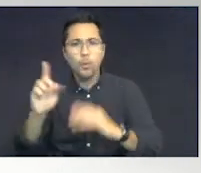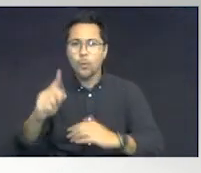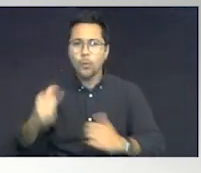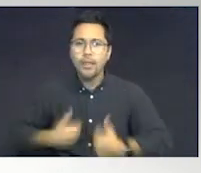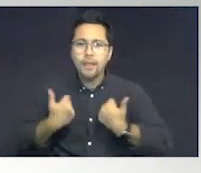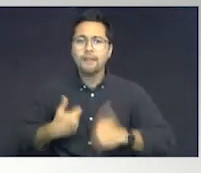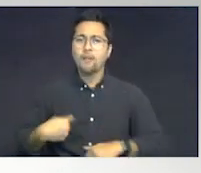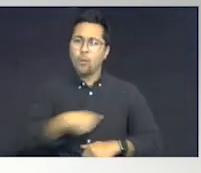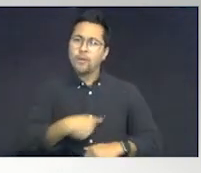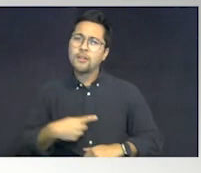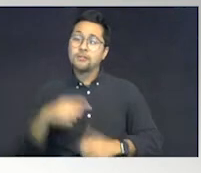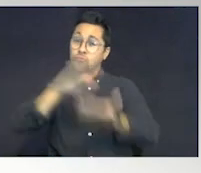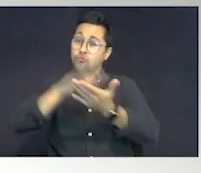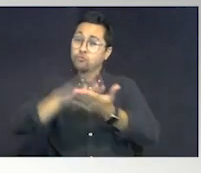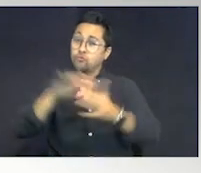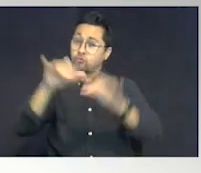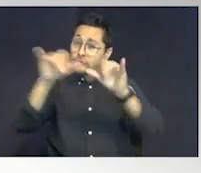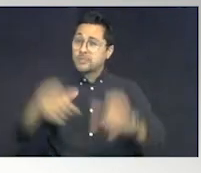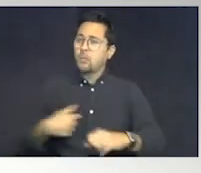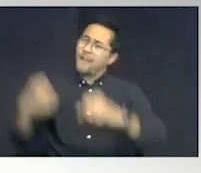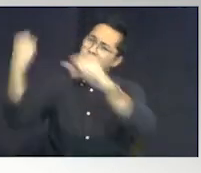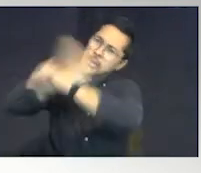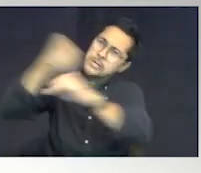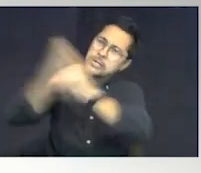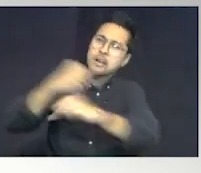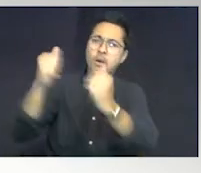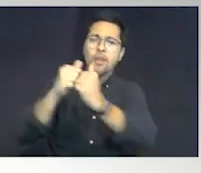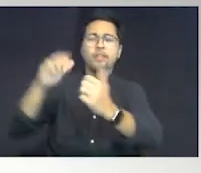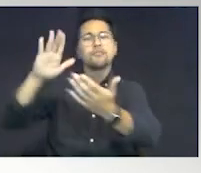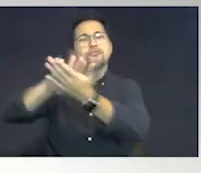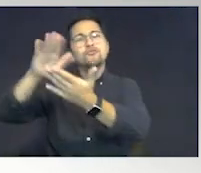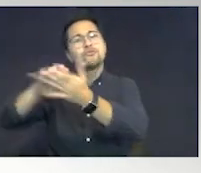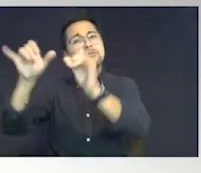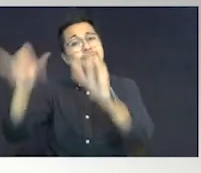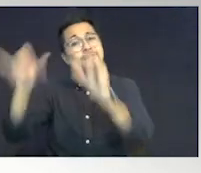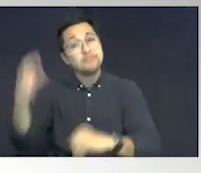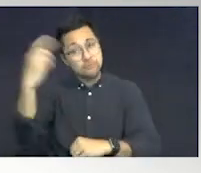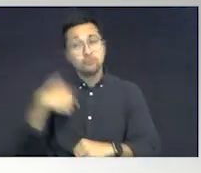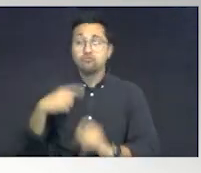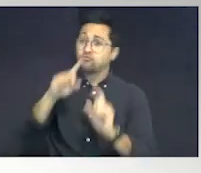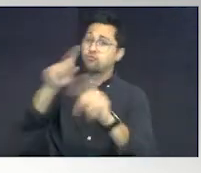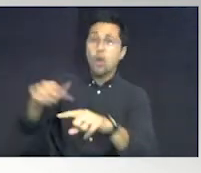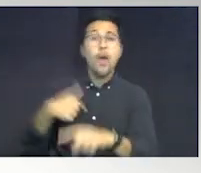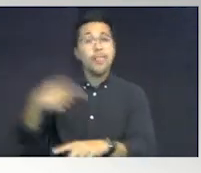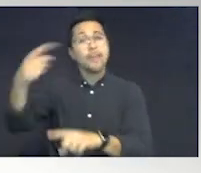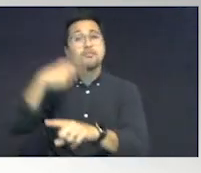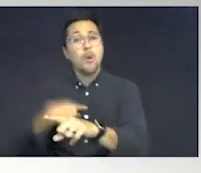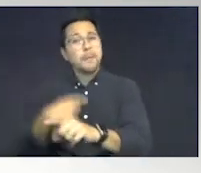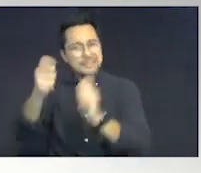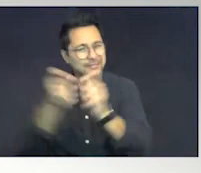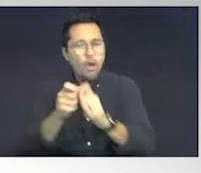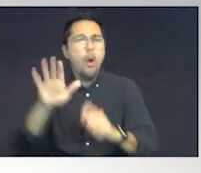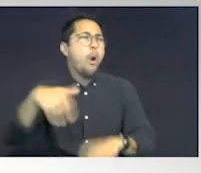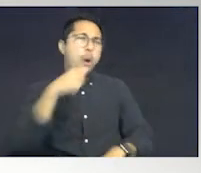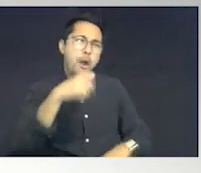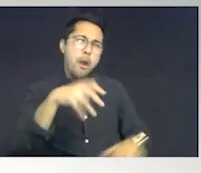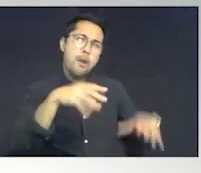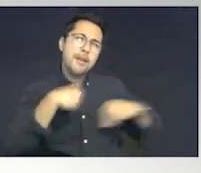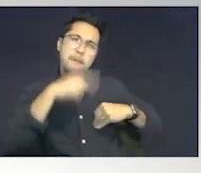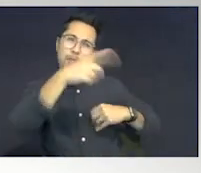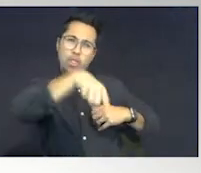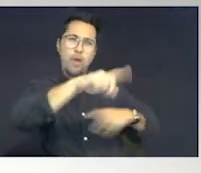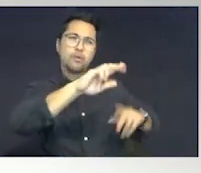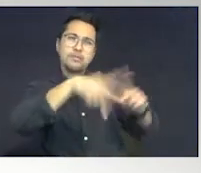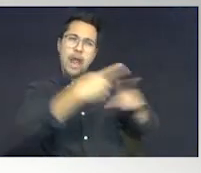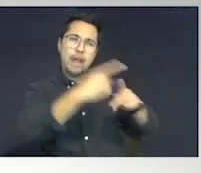fought the school system when Drew was five because when we were in our regular school system, I was told specifically, oh, we don't take those kind of